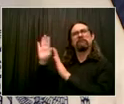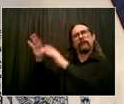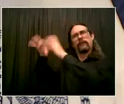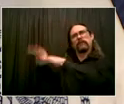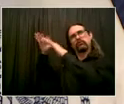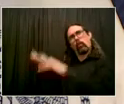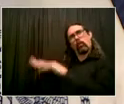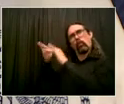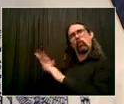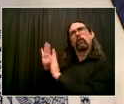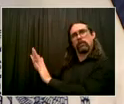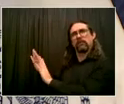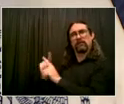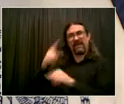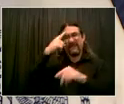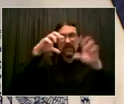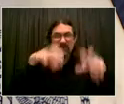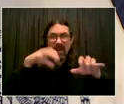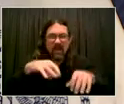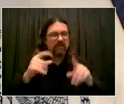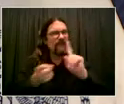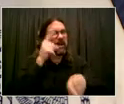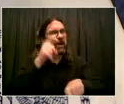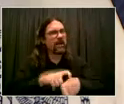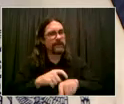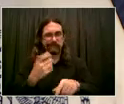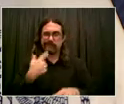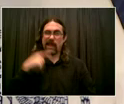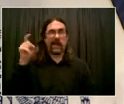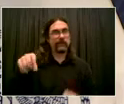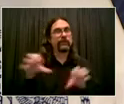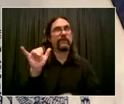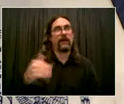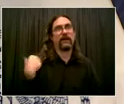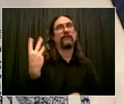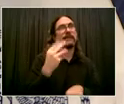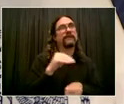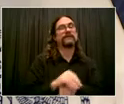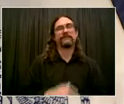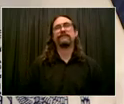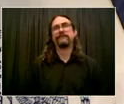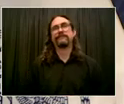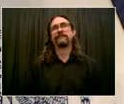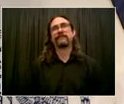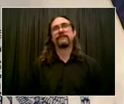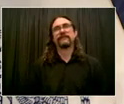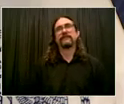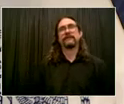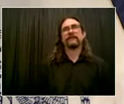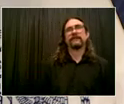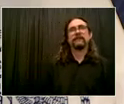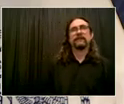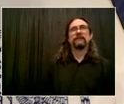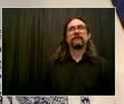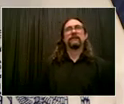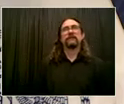frequently, which would mean, for example, that that same morning or that day before telling people there is a